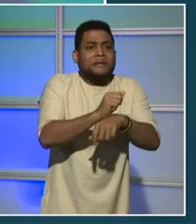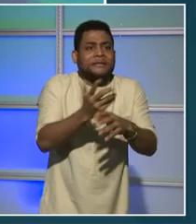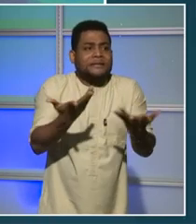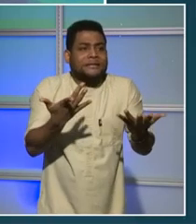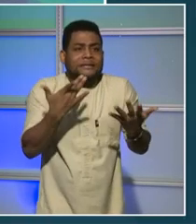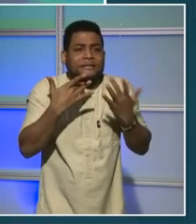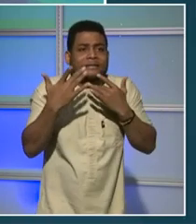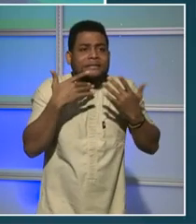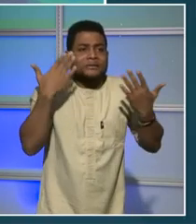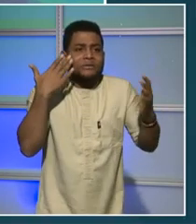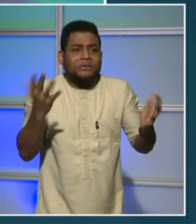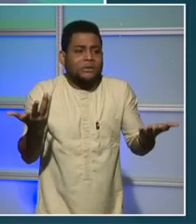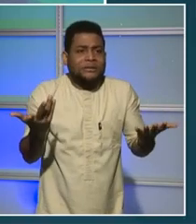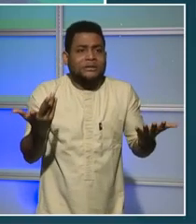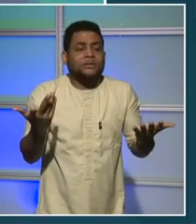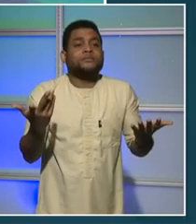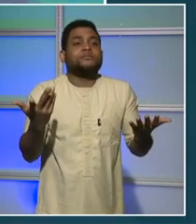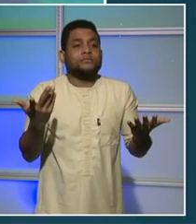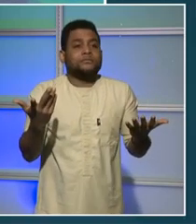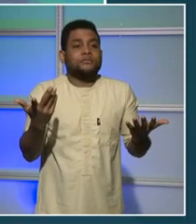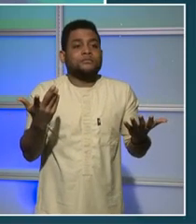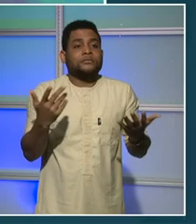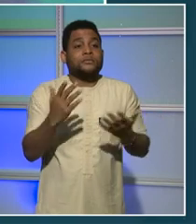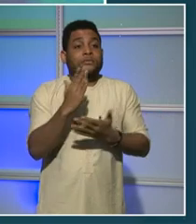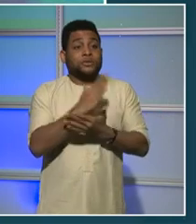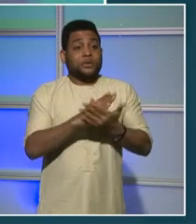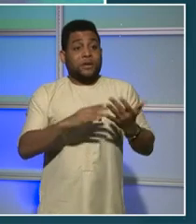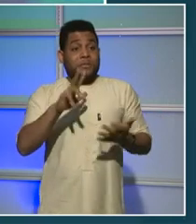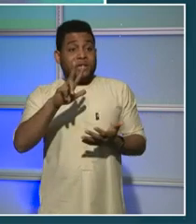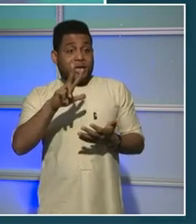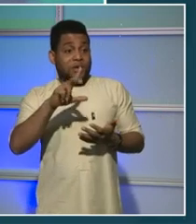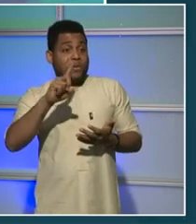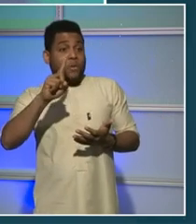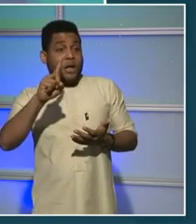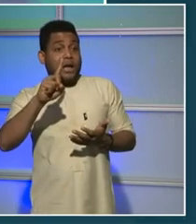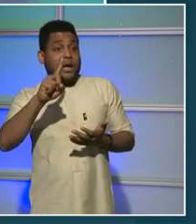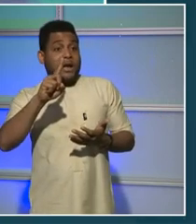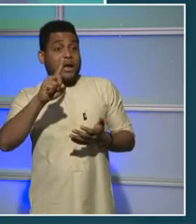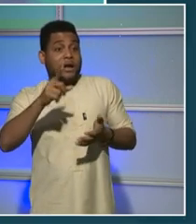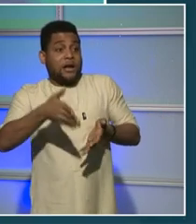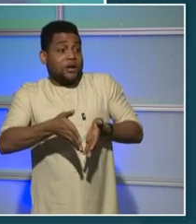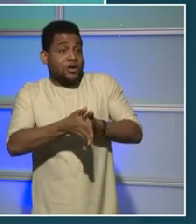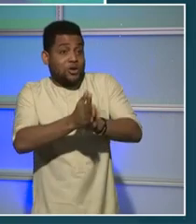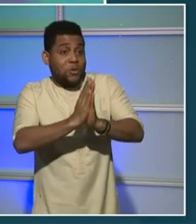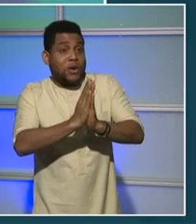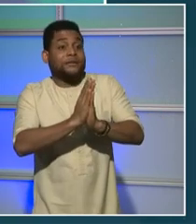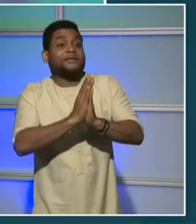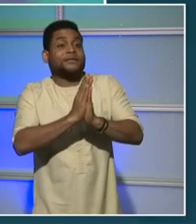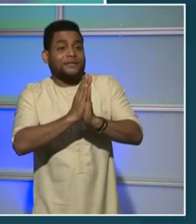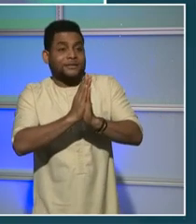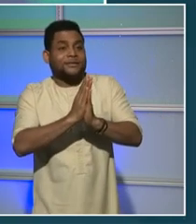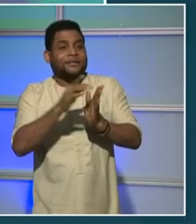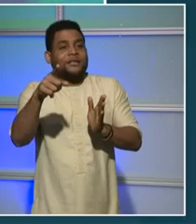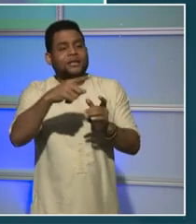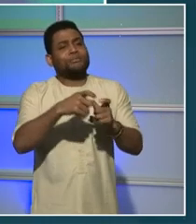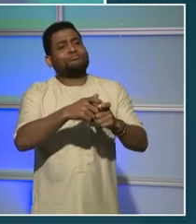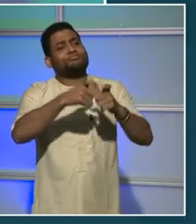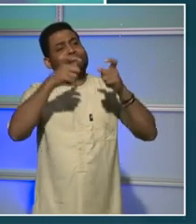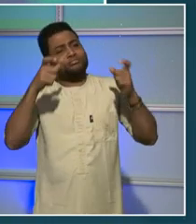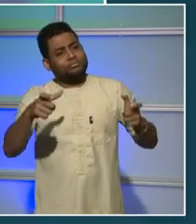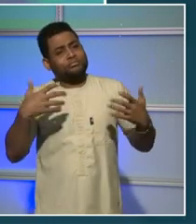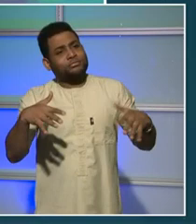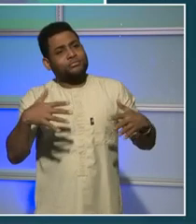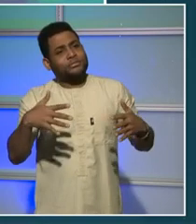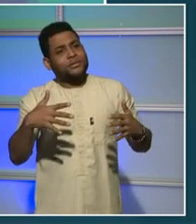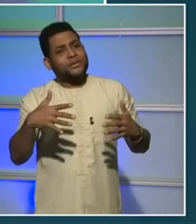getting more full and the 3-1 requests that are placed upon that workforce are greater. So even earlier today we had a